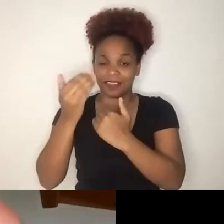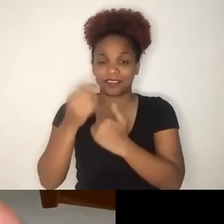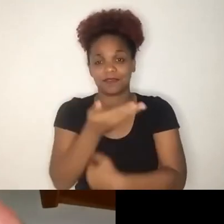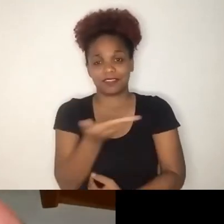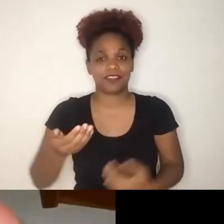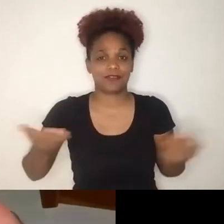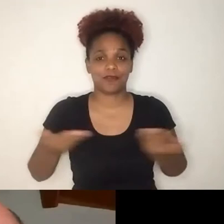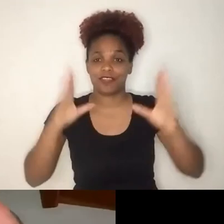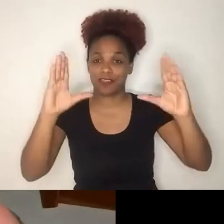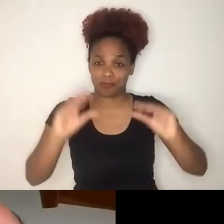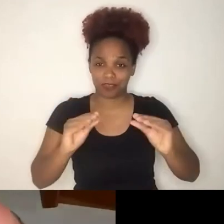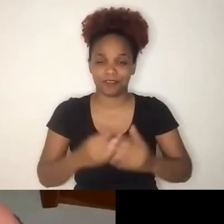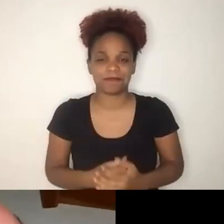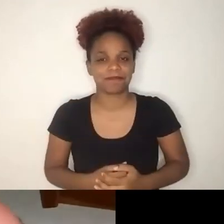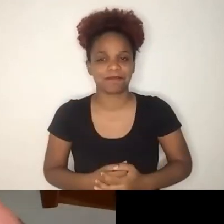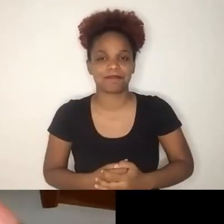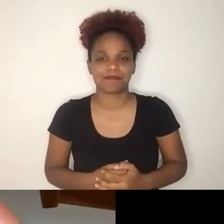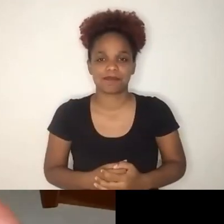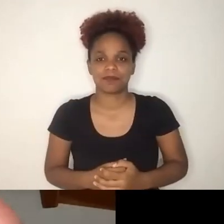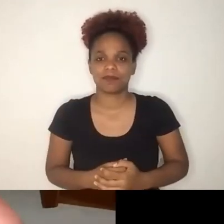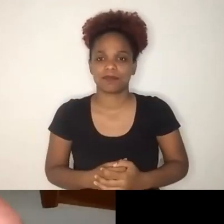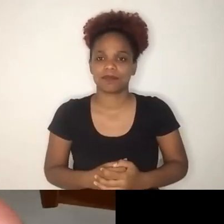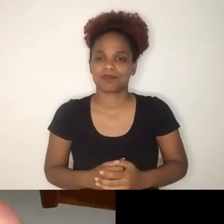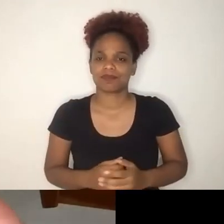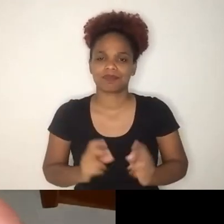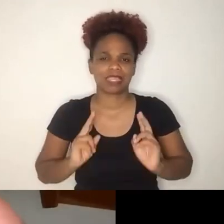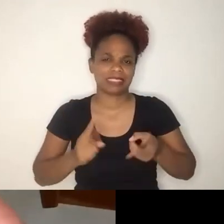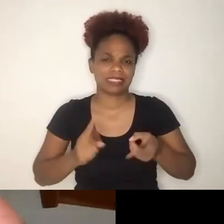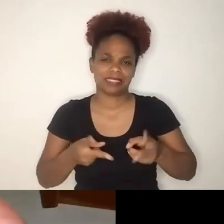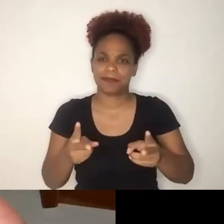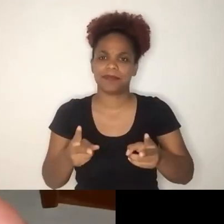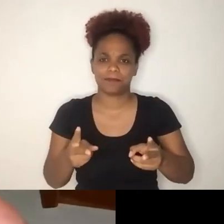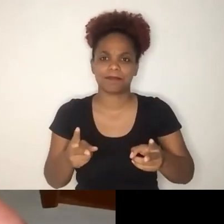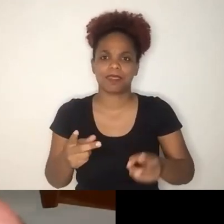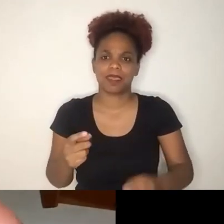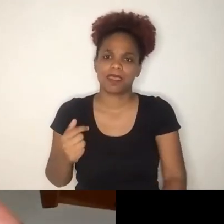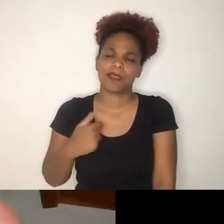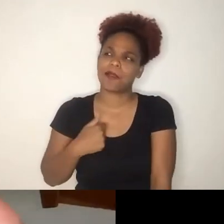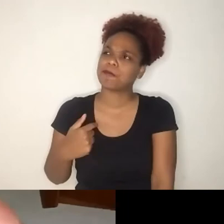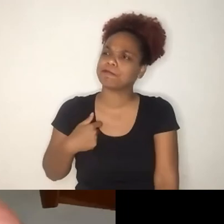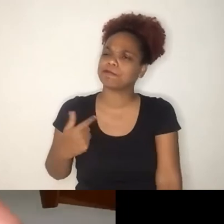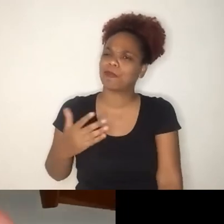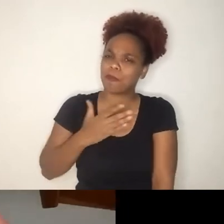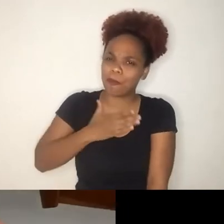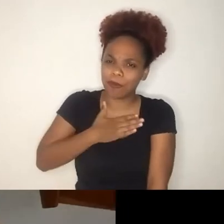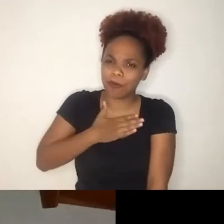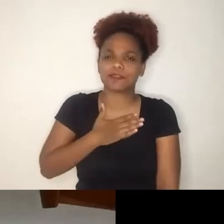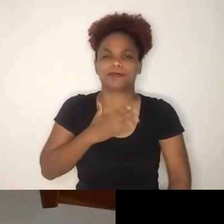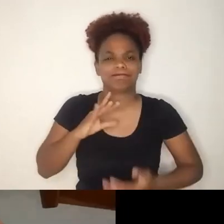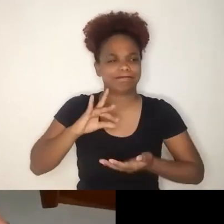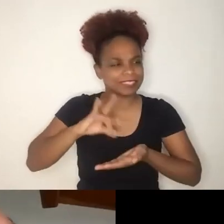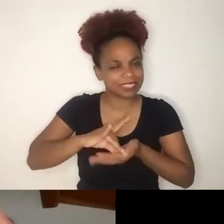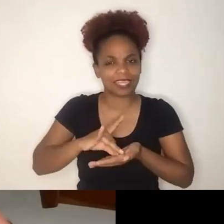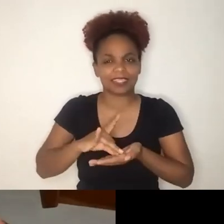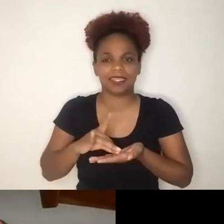I always like to be with educational researchers, being an educational researcher myself, and